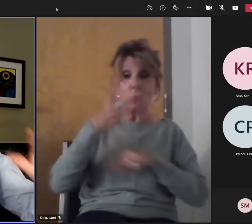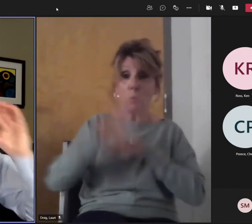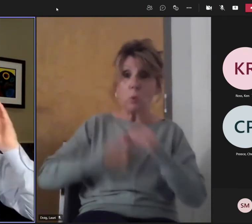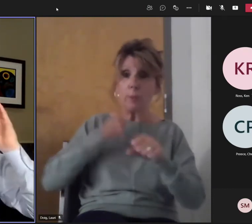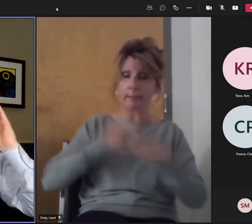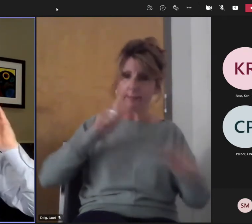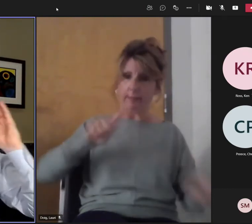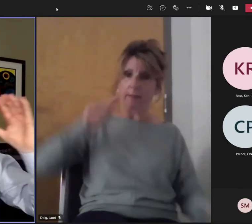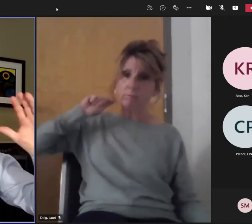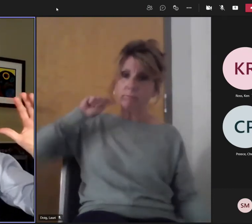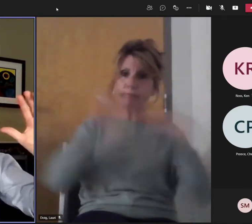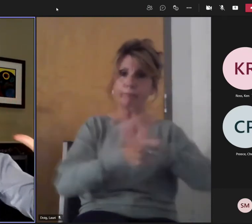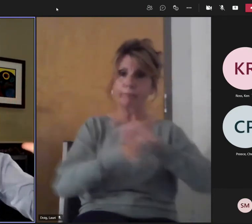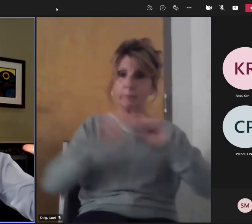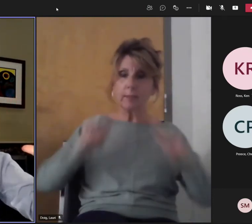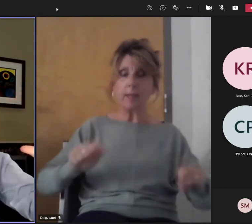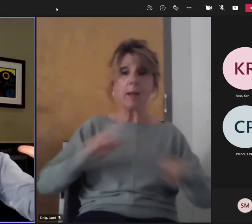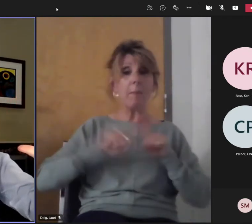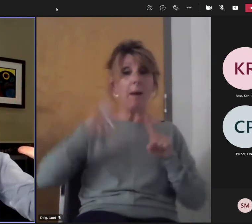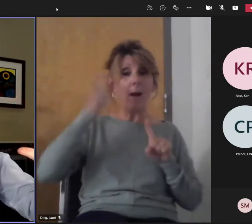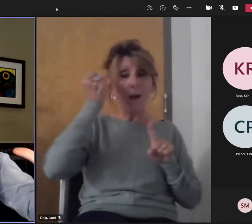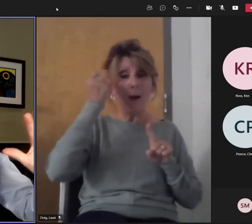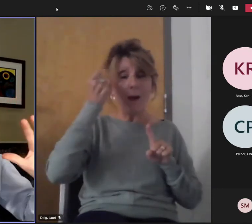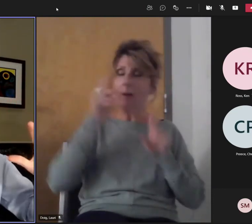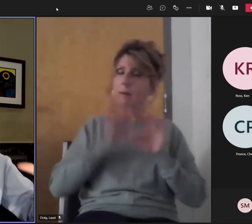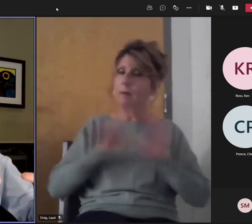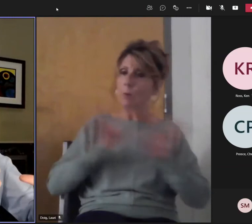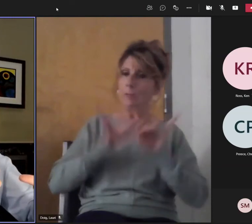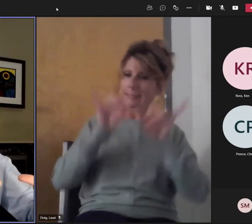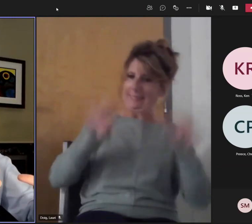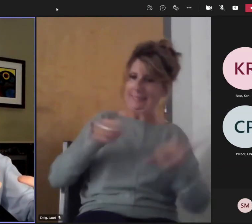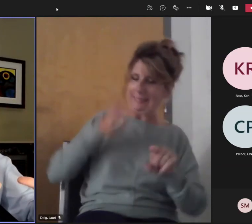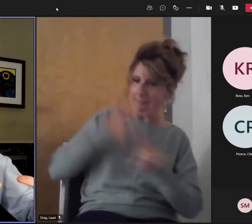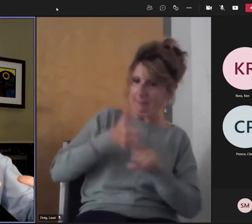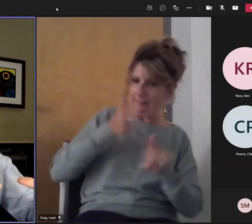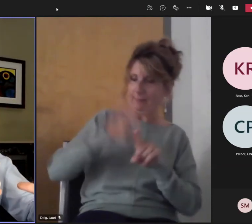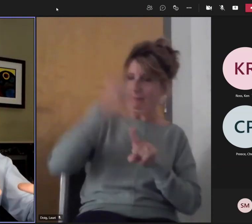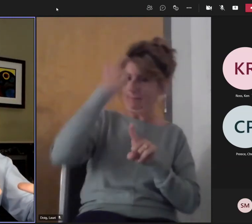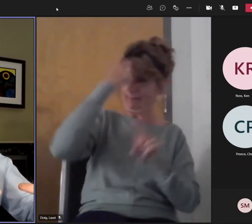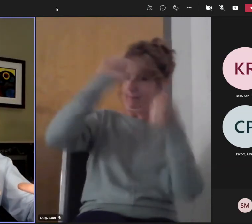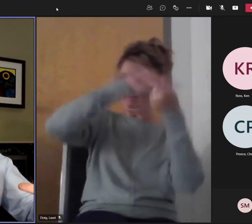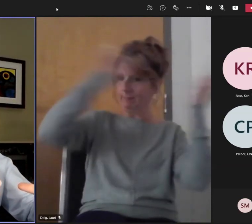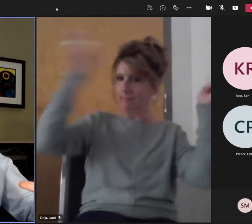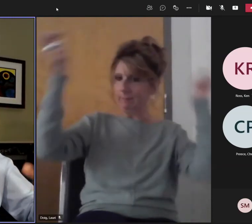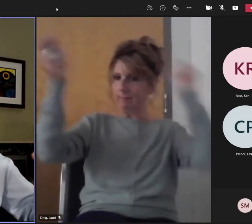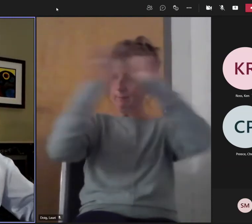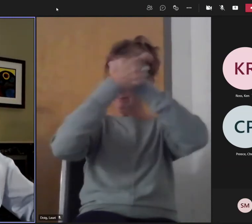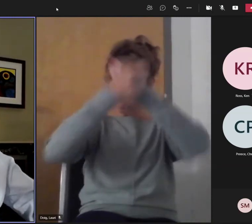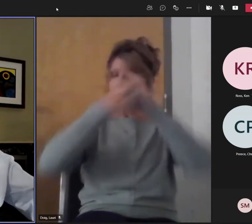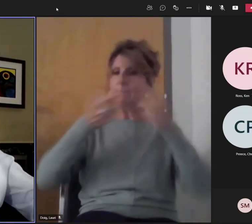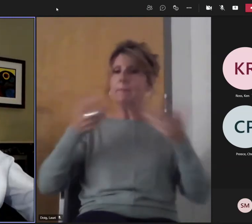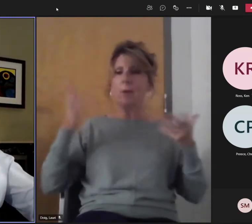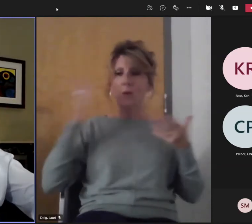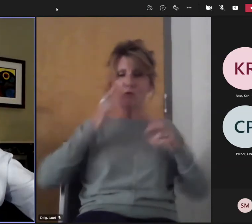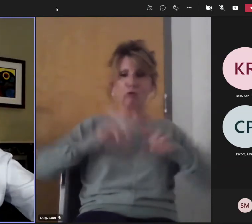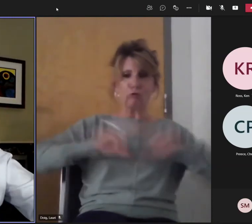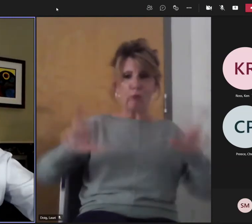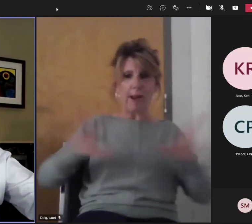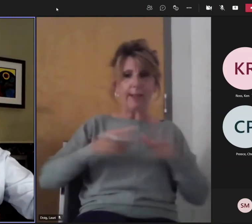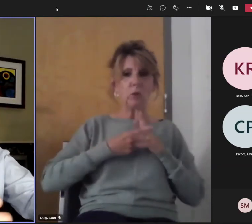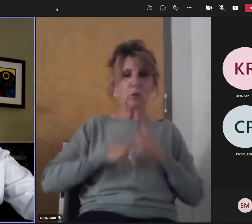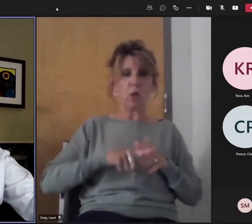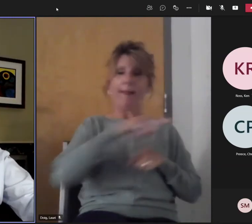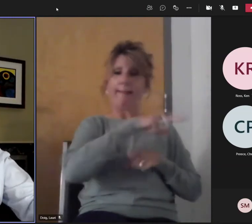so, but you have to have a whole system mindset and you have to start somewhere. And I already know when you're starting, we want to